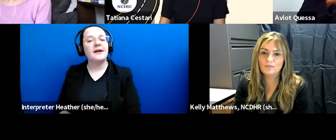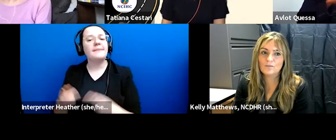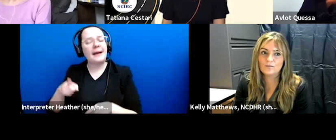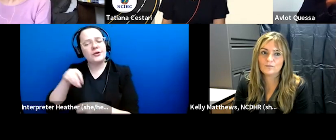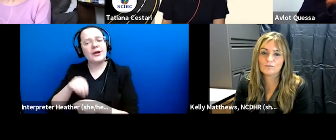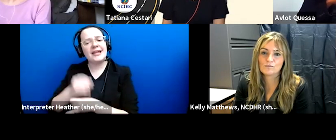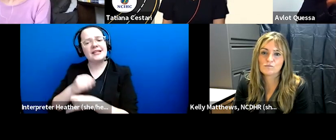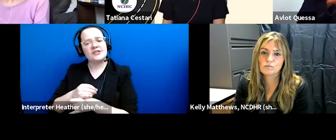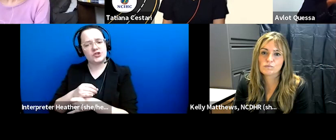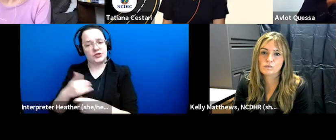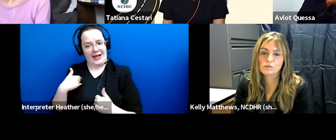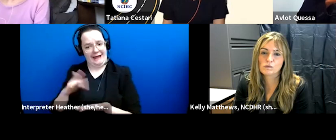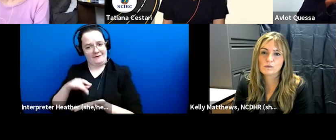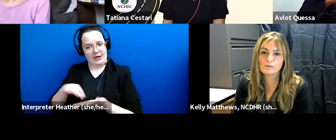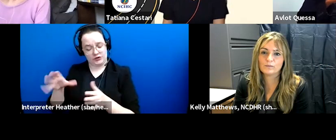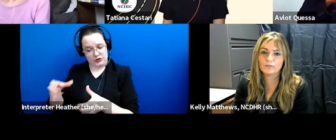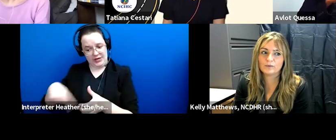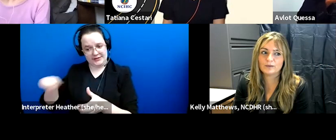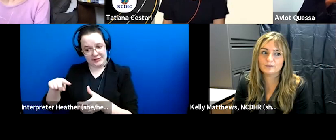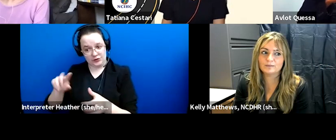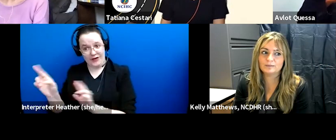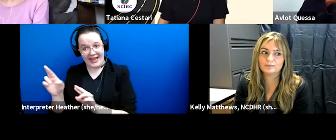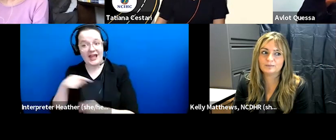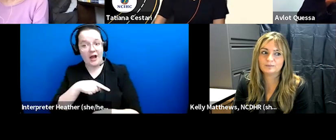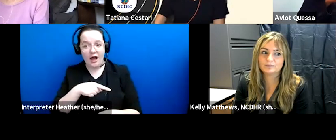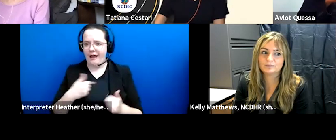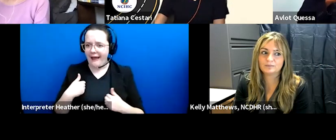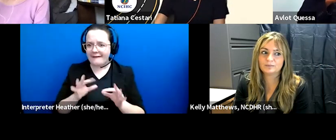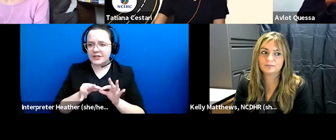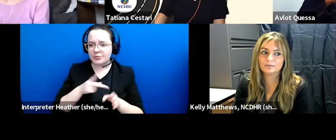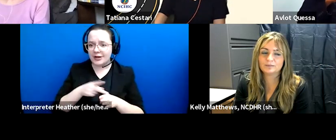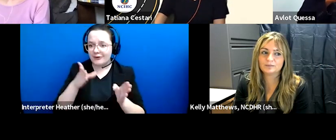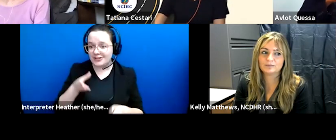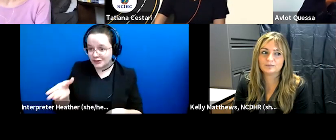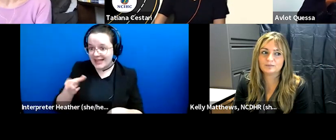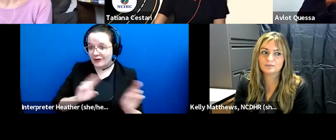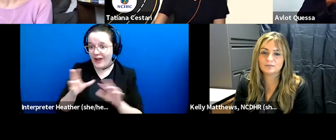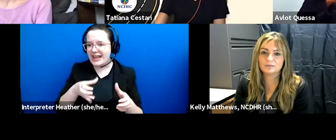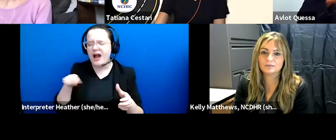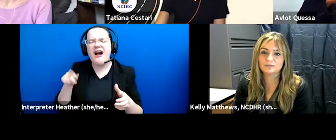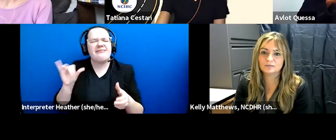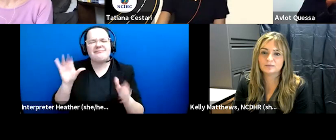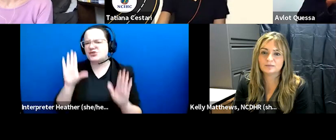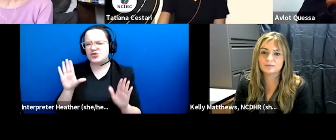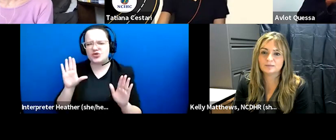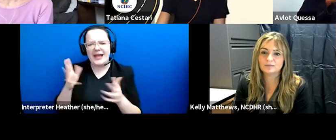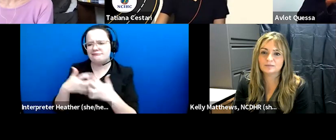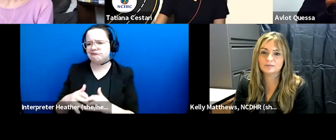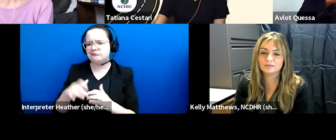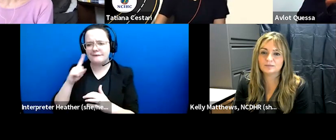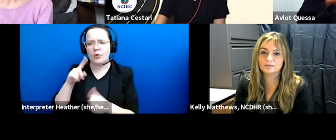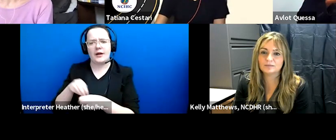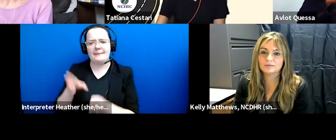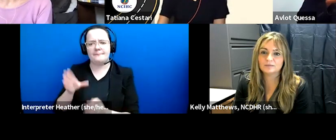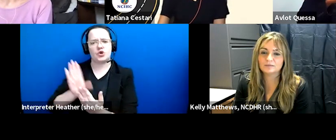a body of medical students and you have a ready body of interpreting professionals that's great for an on site sort of thing um